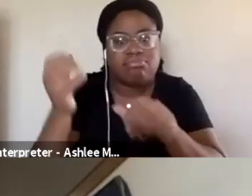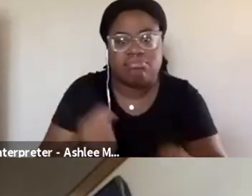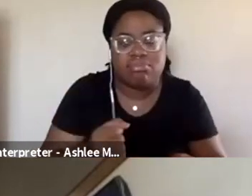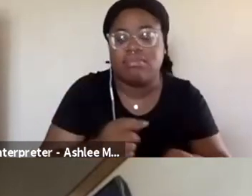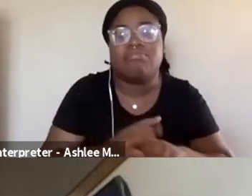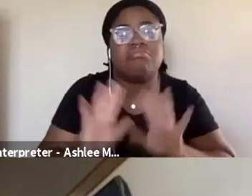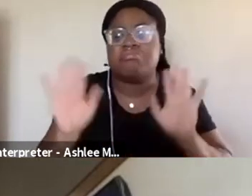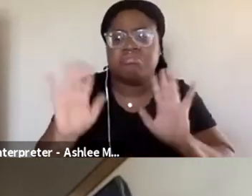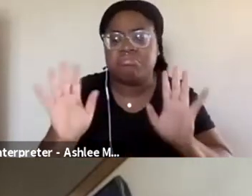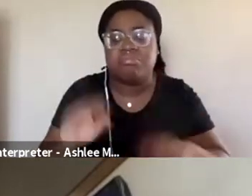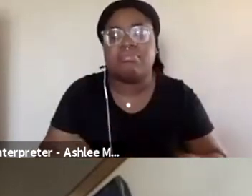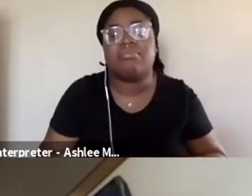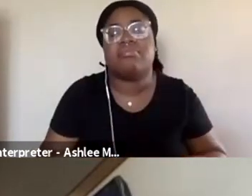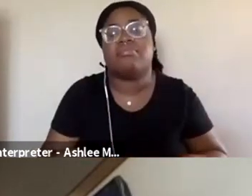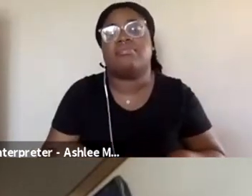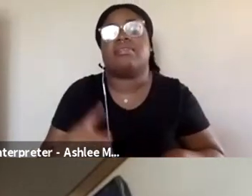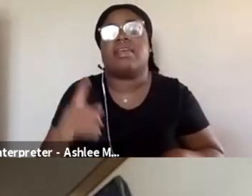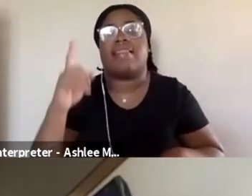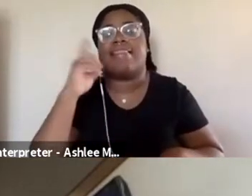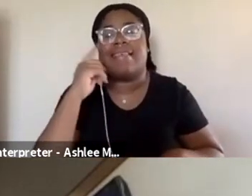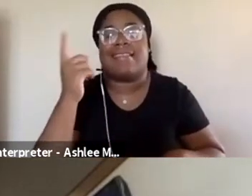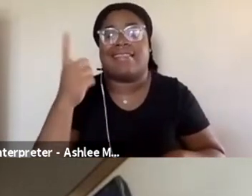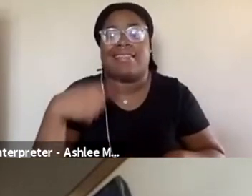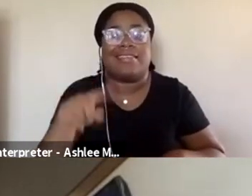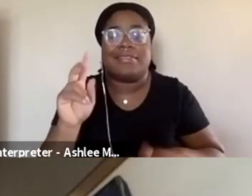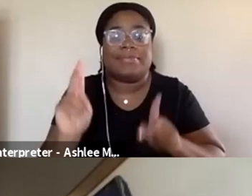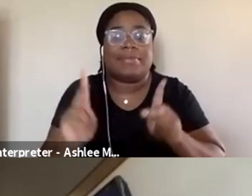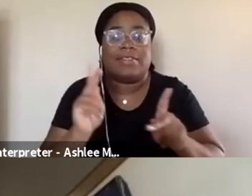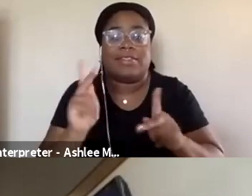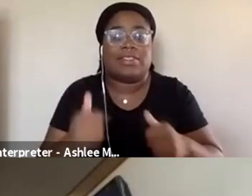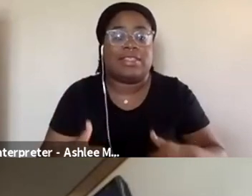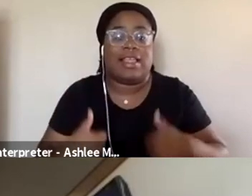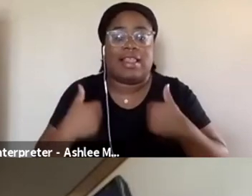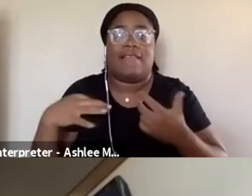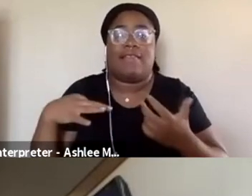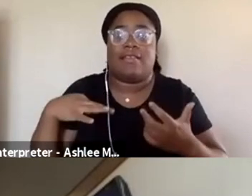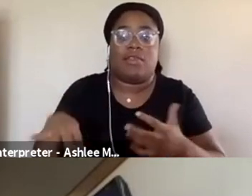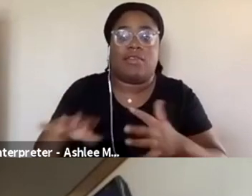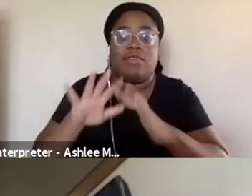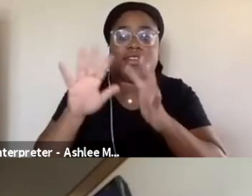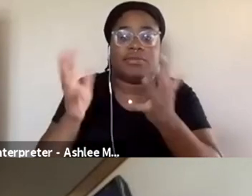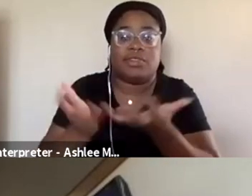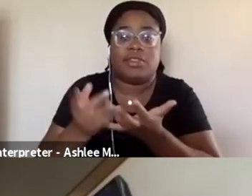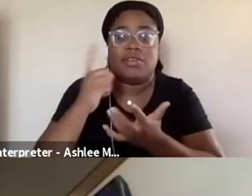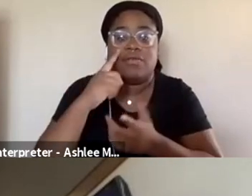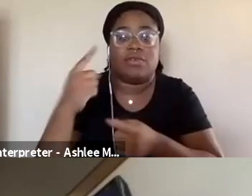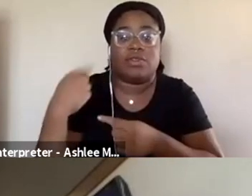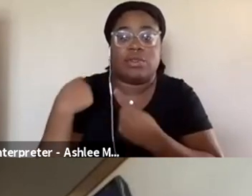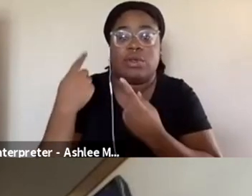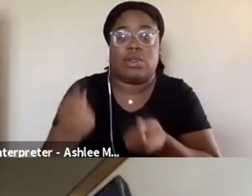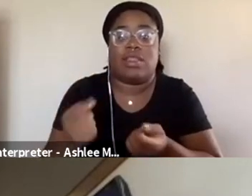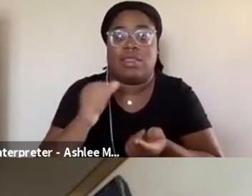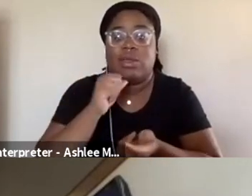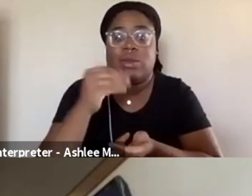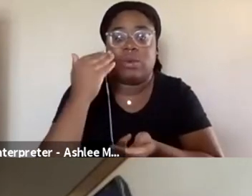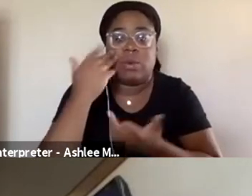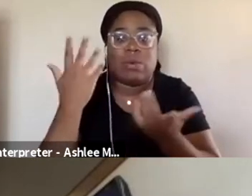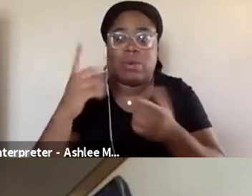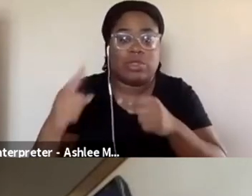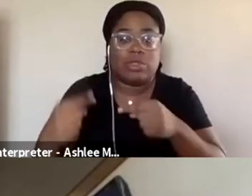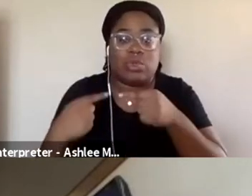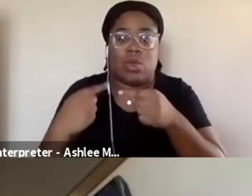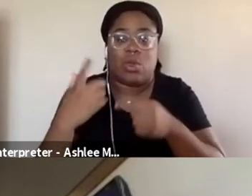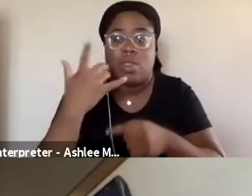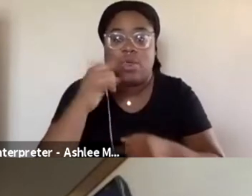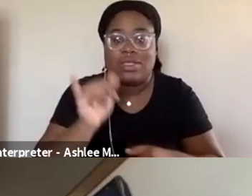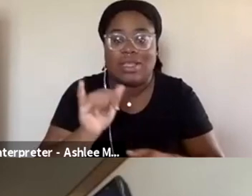like these folks are. I think these folks really have lived in like, you know, these privileged bubble bubbles for so long, and they don't even know what struggle looks like, and they don't know